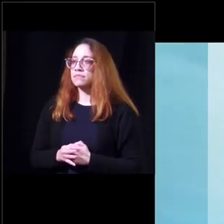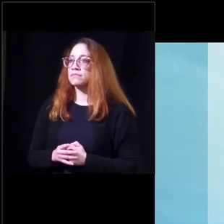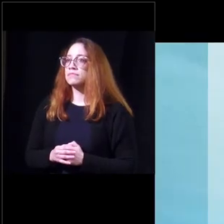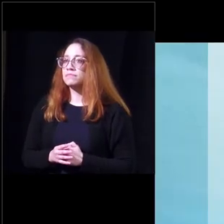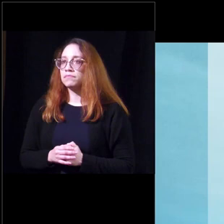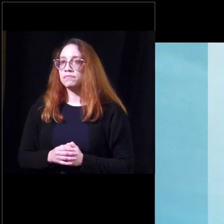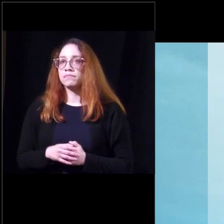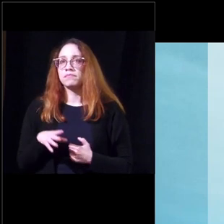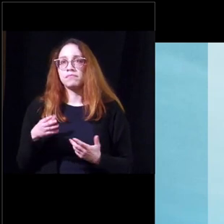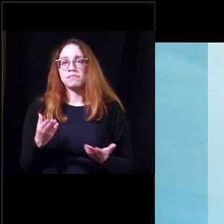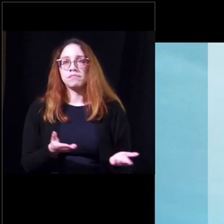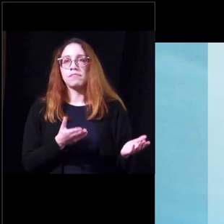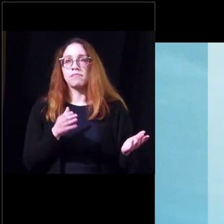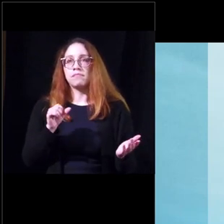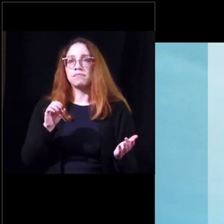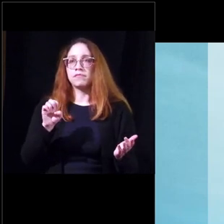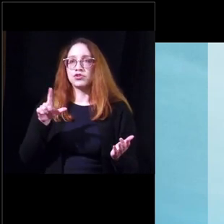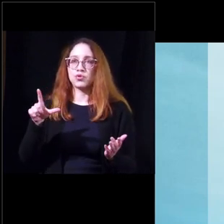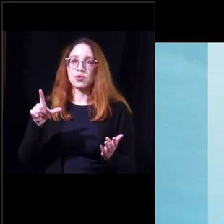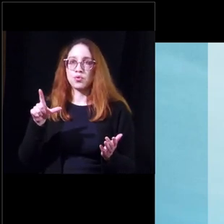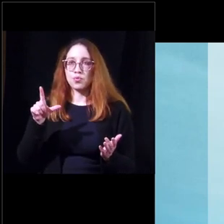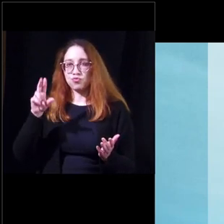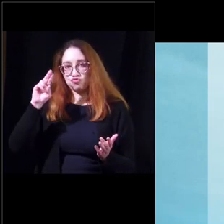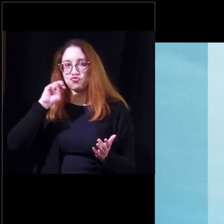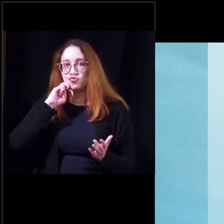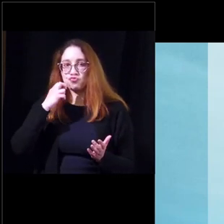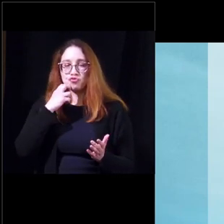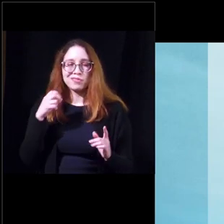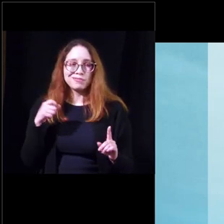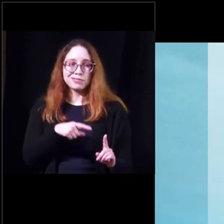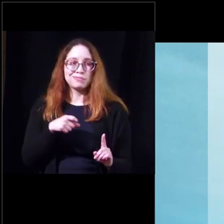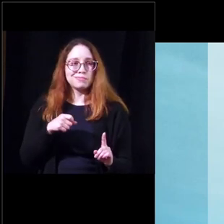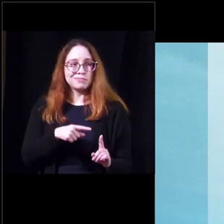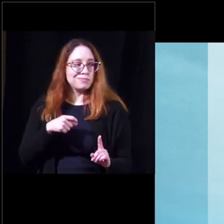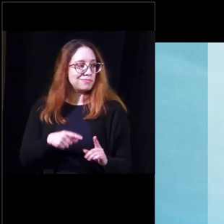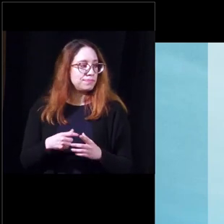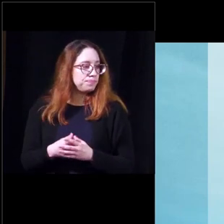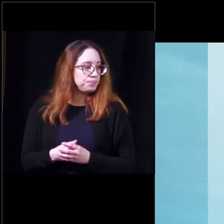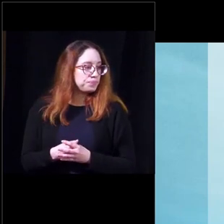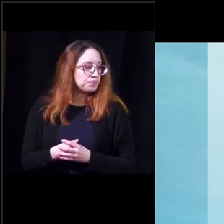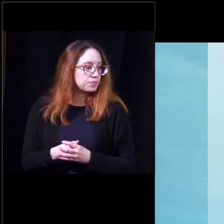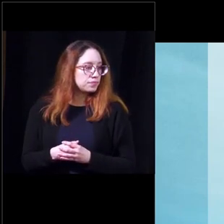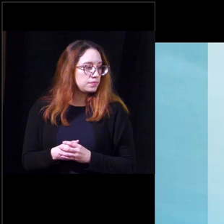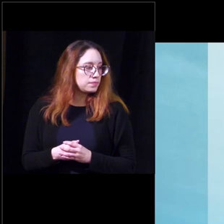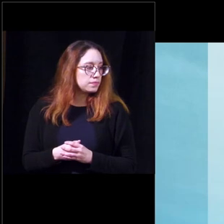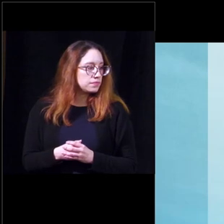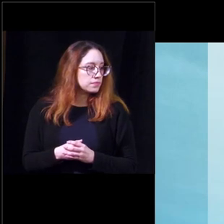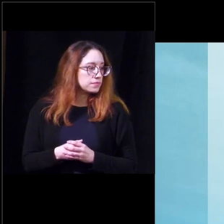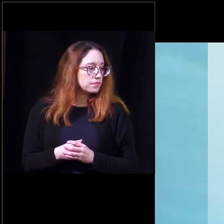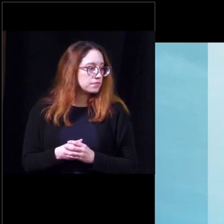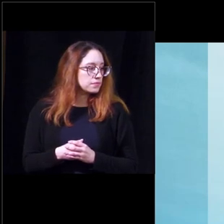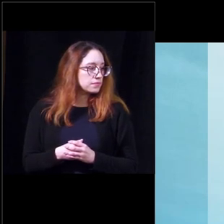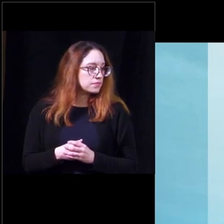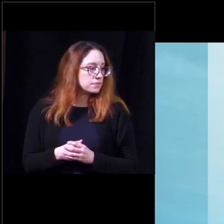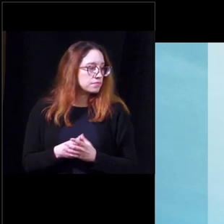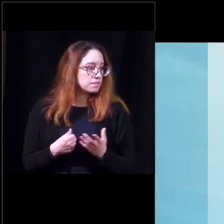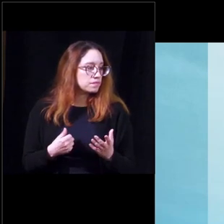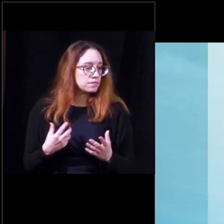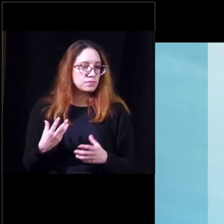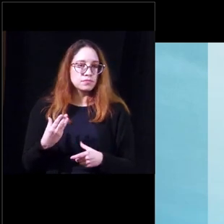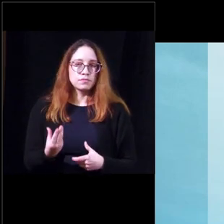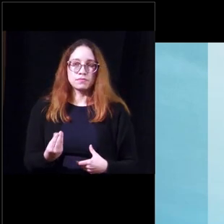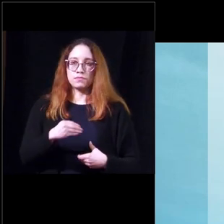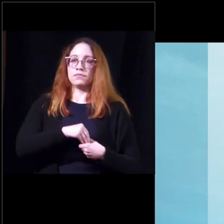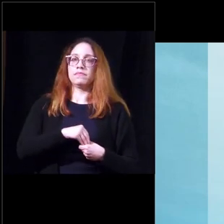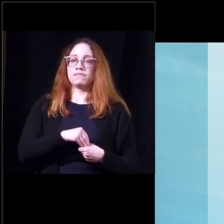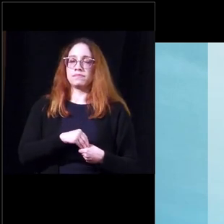so here's the sacral nerve stimulation that i was mentioning and um uh it gets implanted